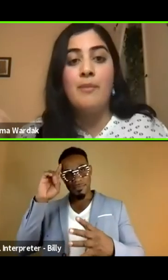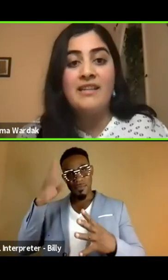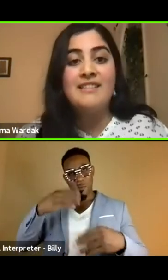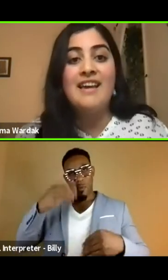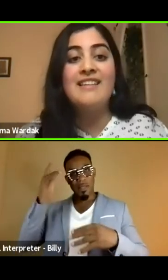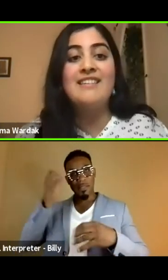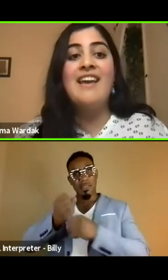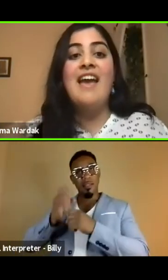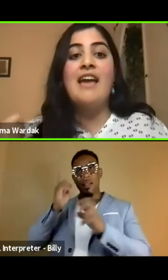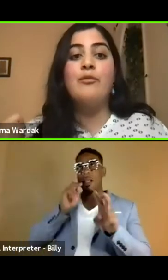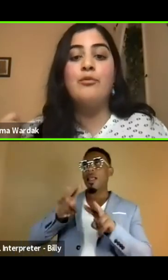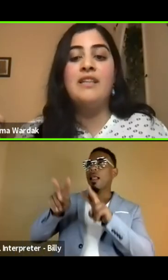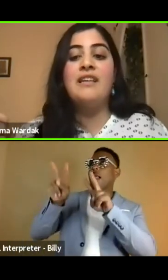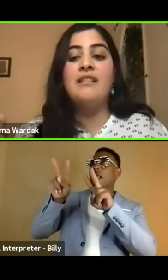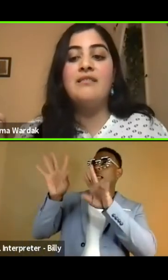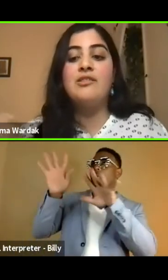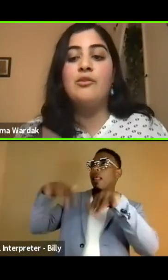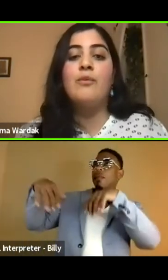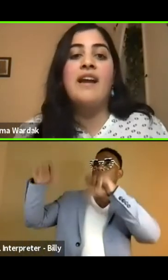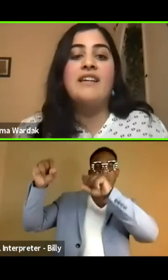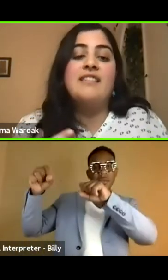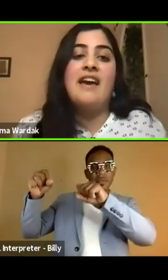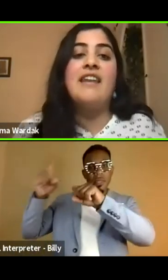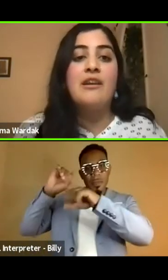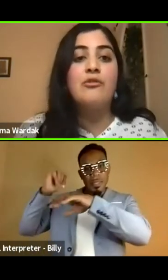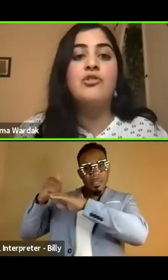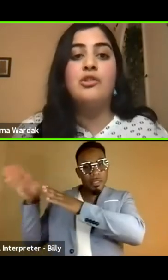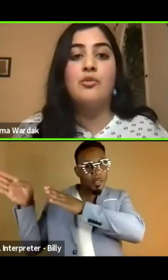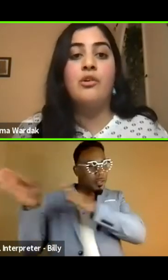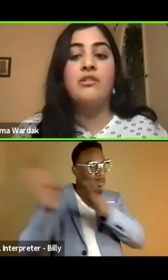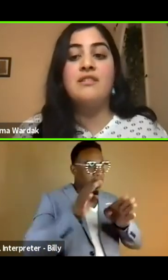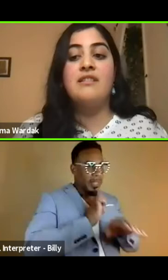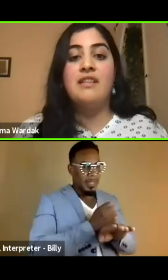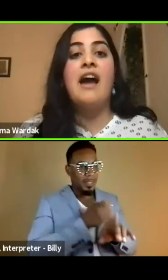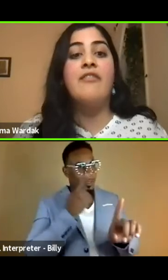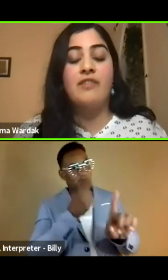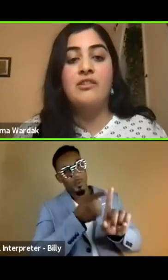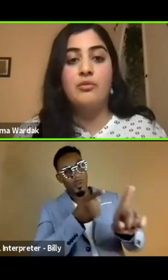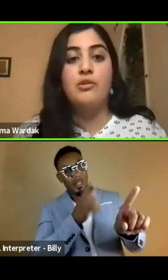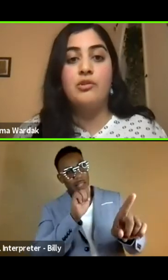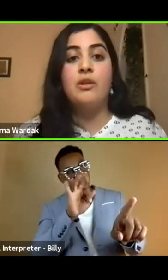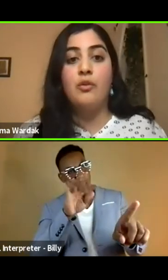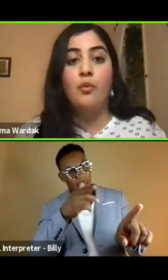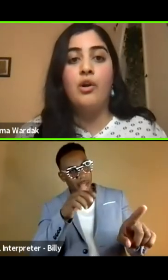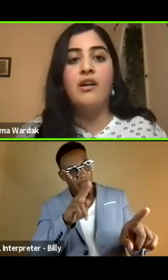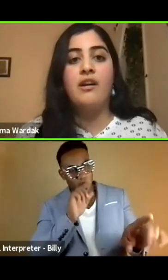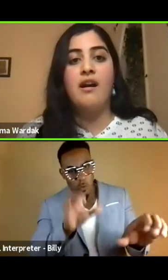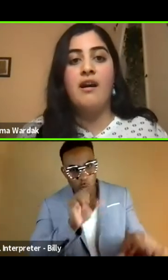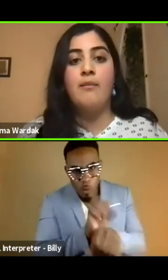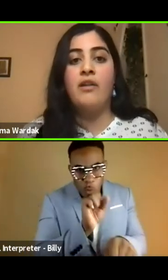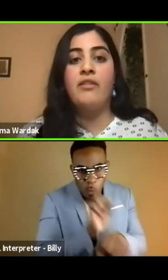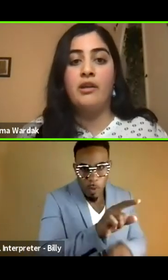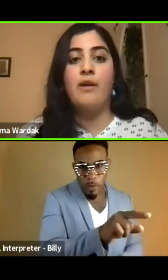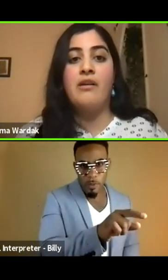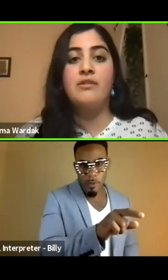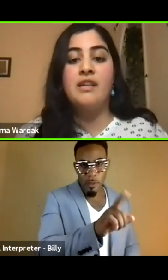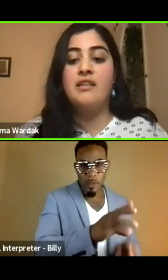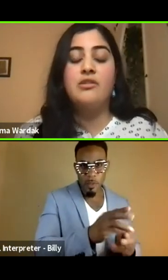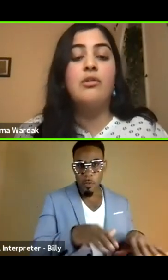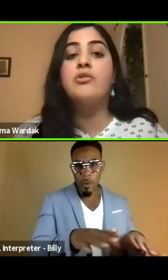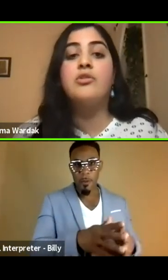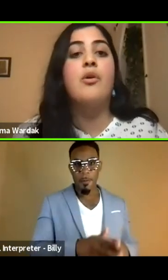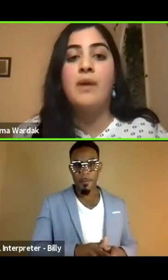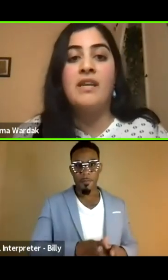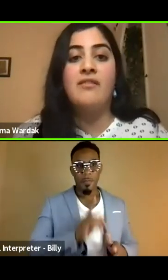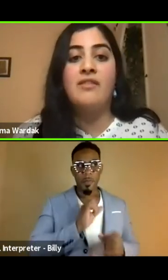savior mindset and really direct that energy towards the Afghans who are doing the work, um, on the ground,